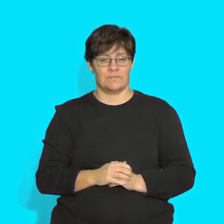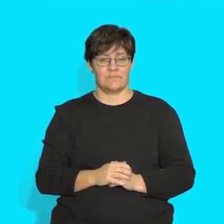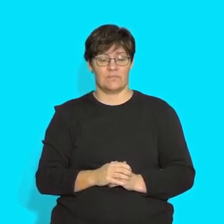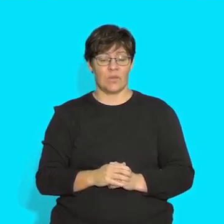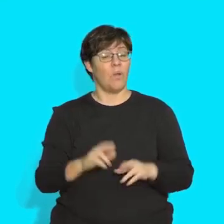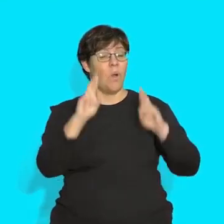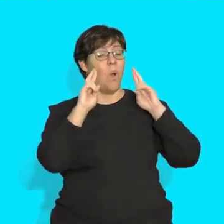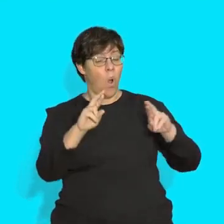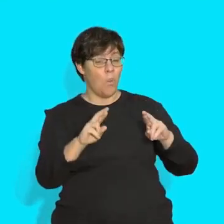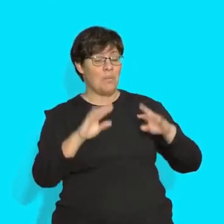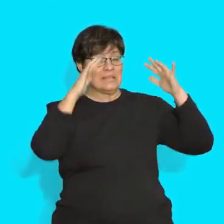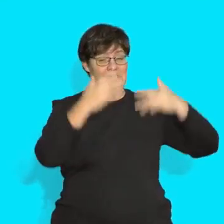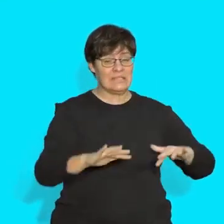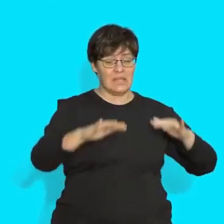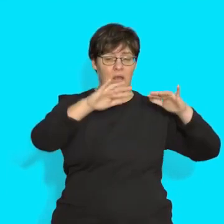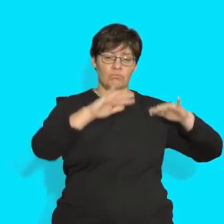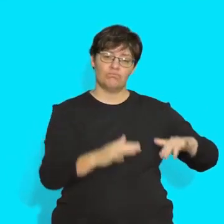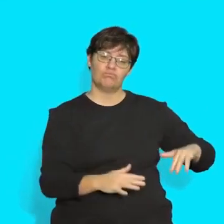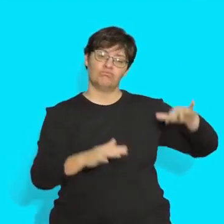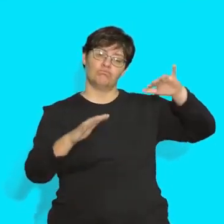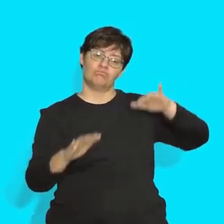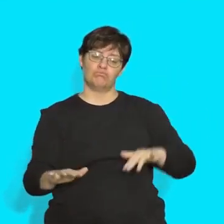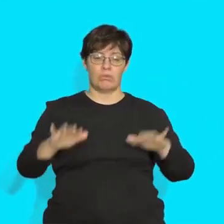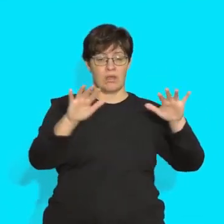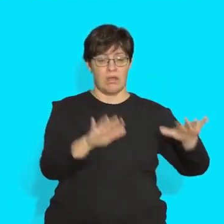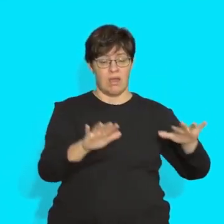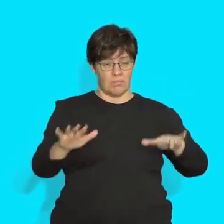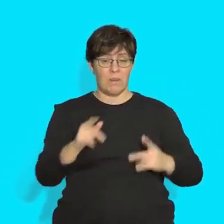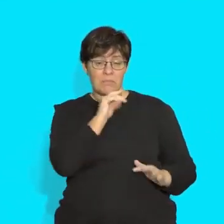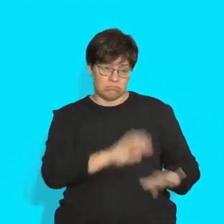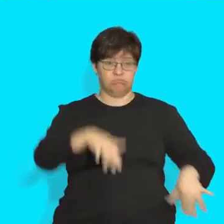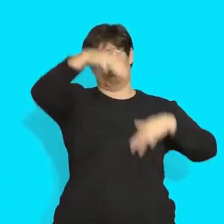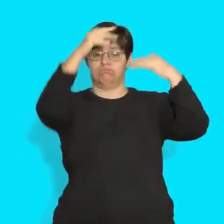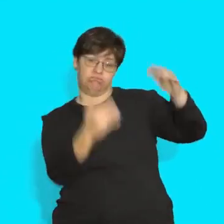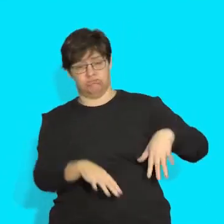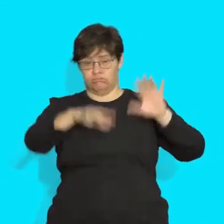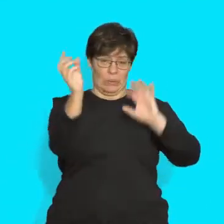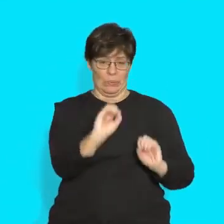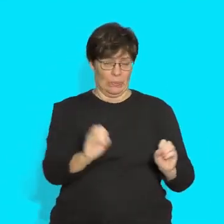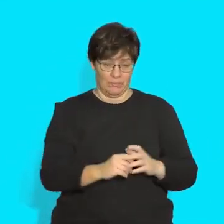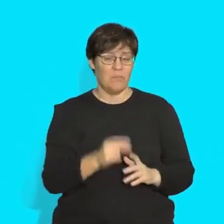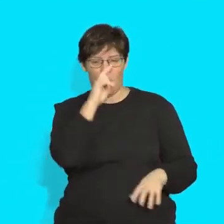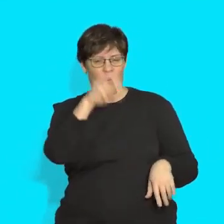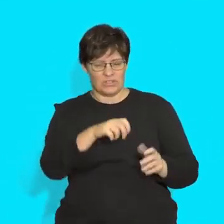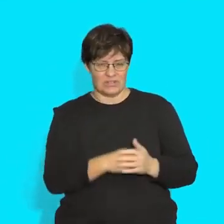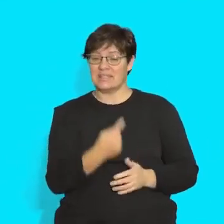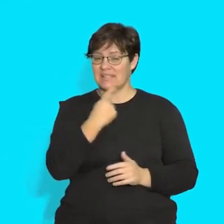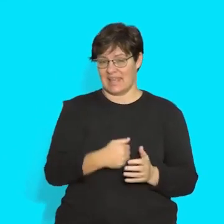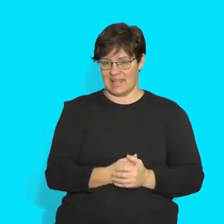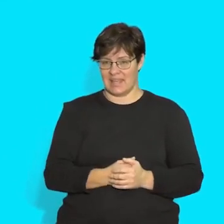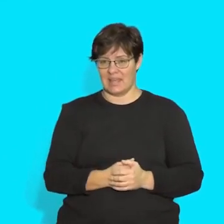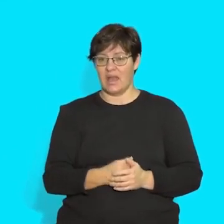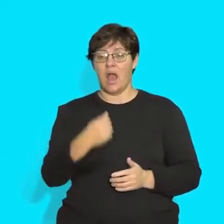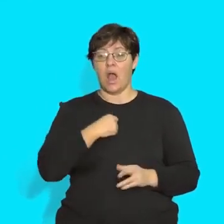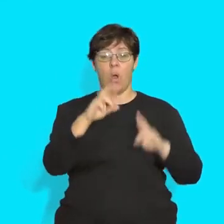I hope the sea is calm. Calm means that there aren't high and choppy waves. Let's wish for that. Say,